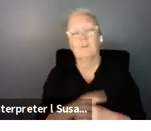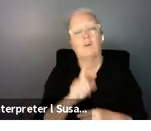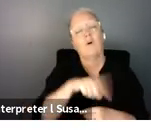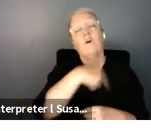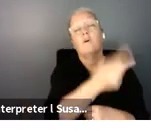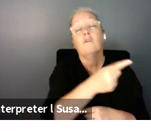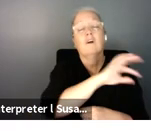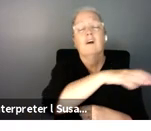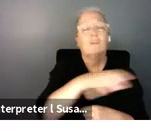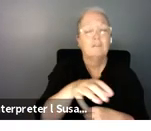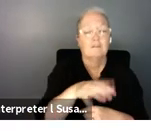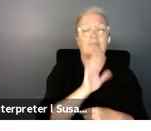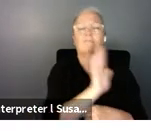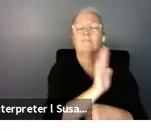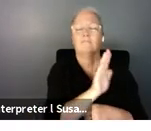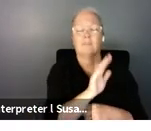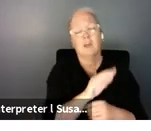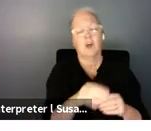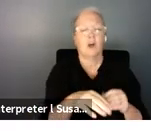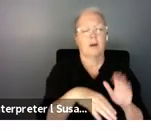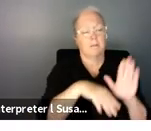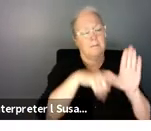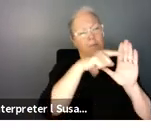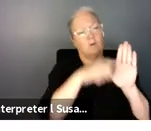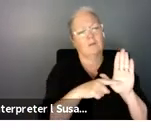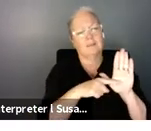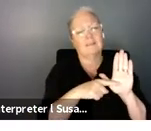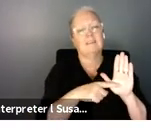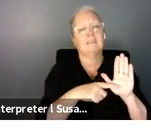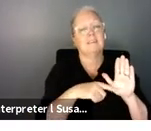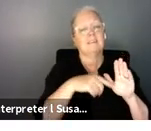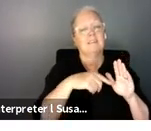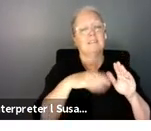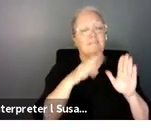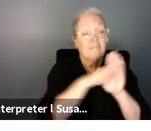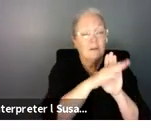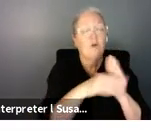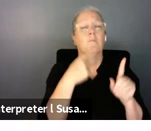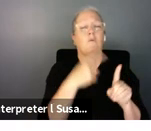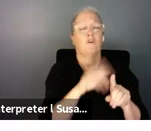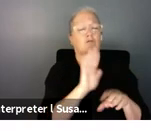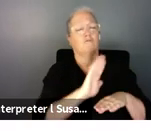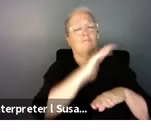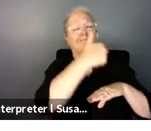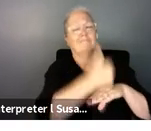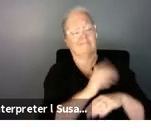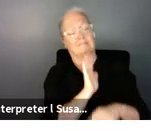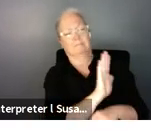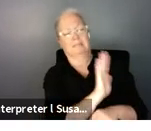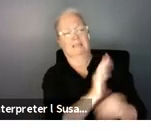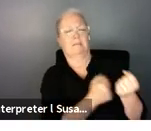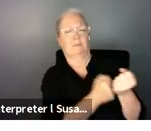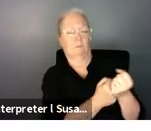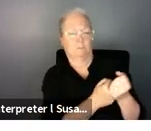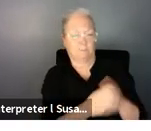uh policy development and program implementation um from the models that i've shown obviously